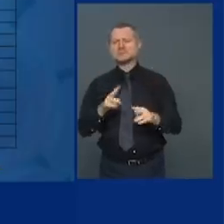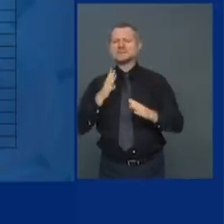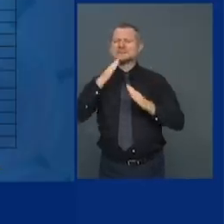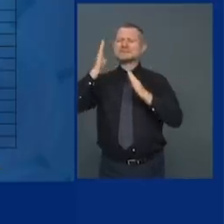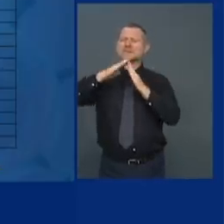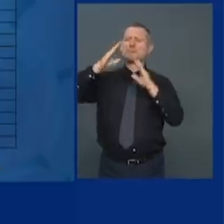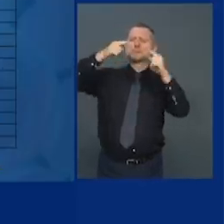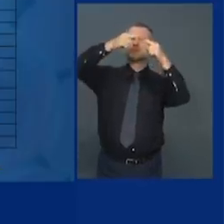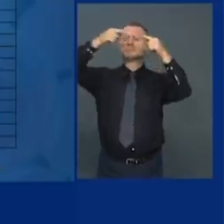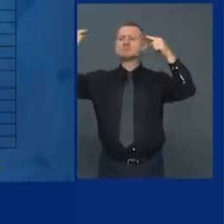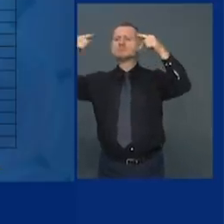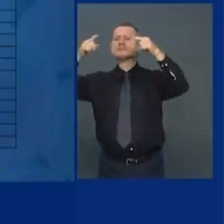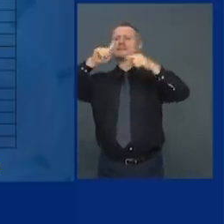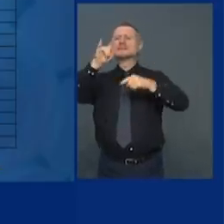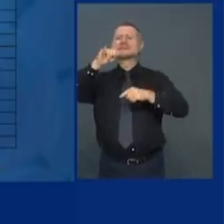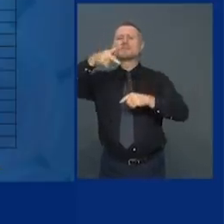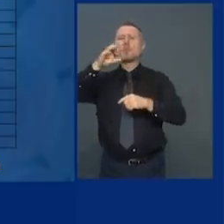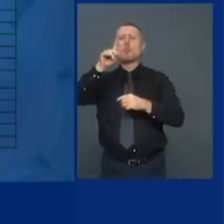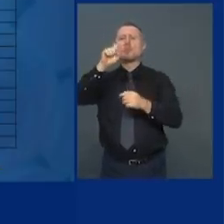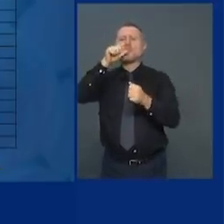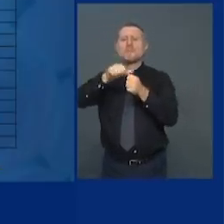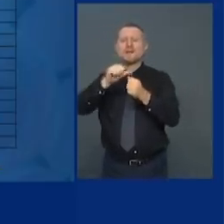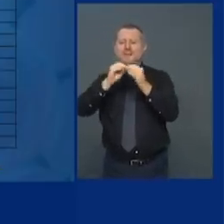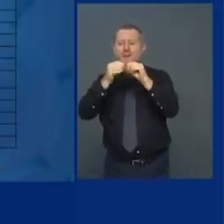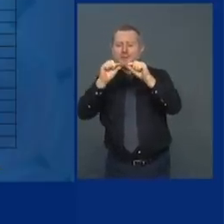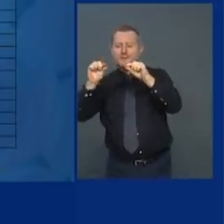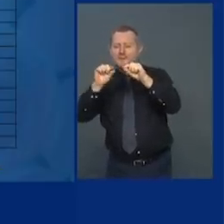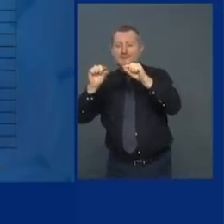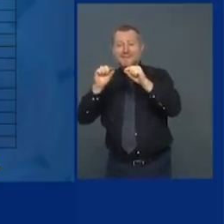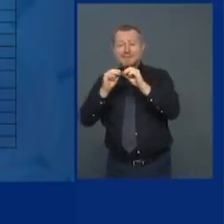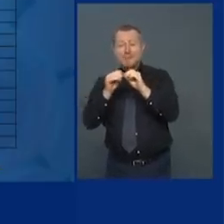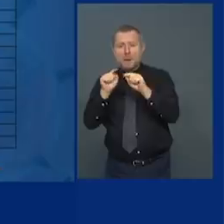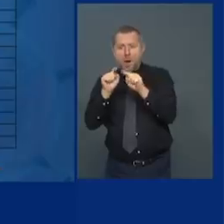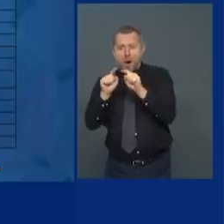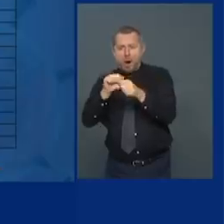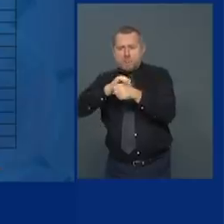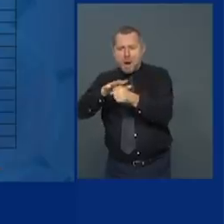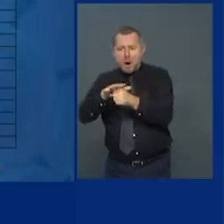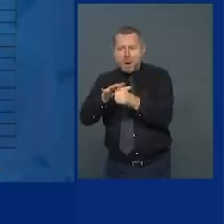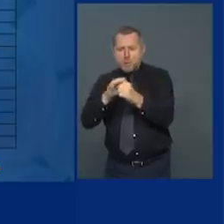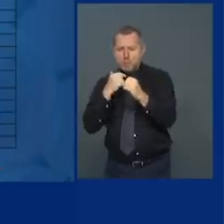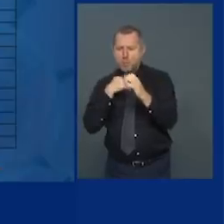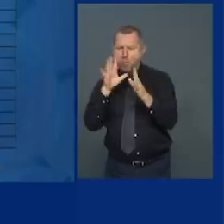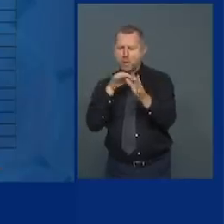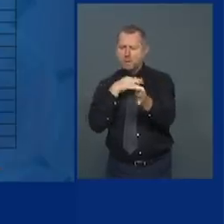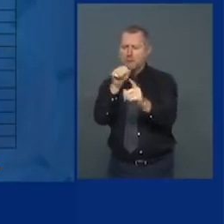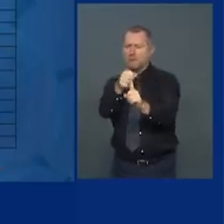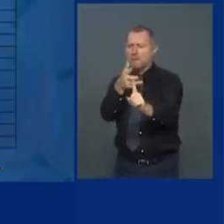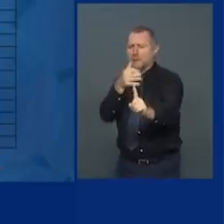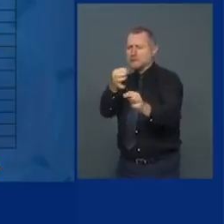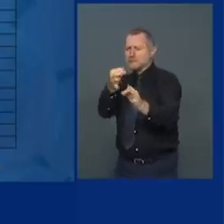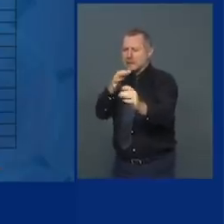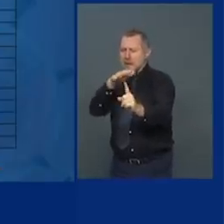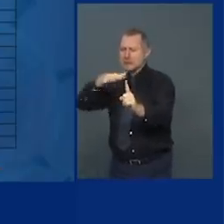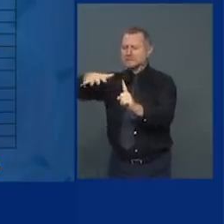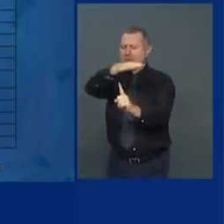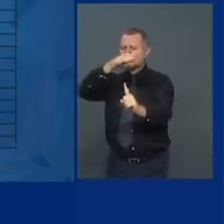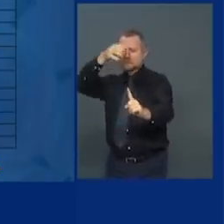zip codes, and to put zip codes in context, there are 1